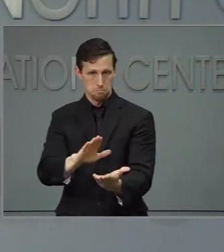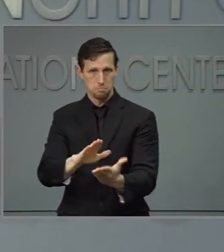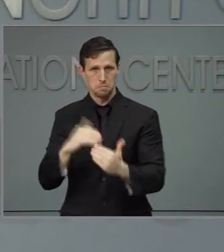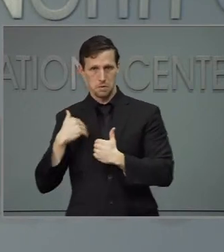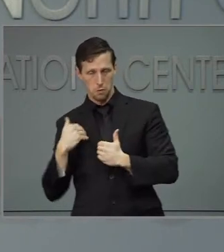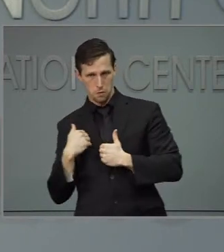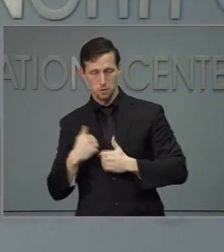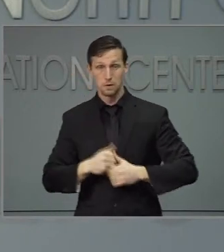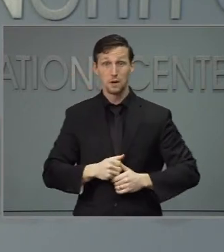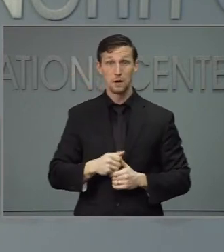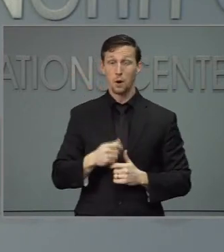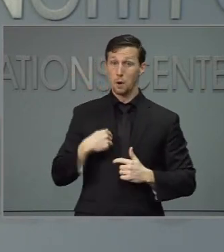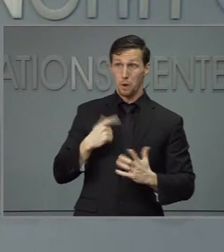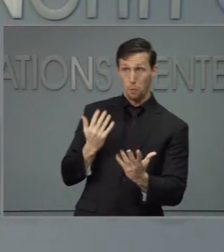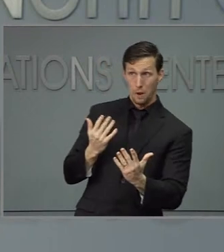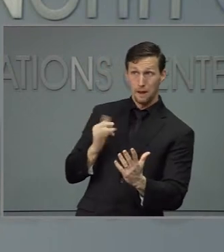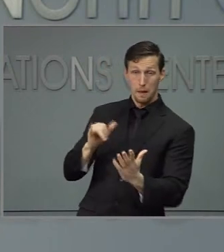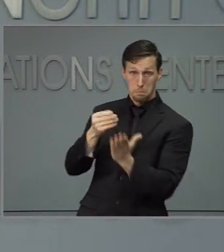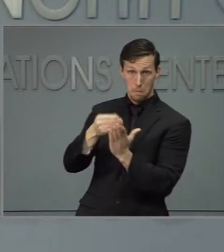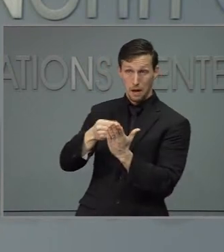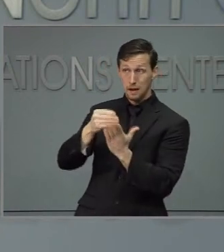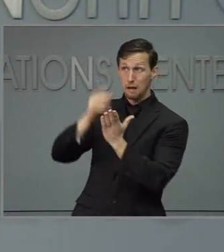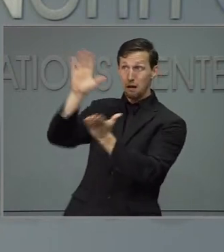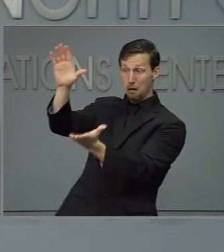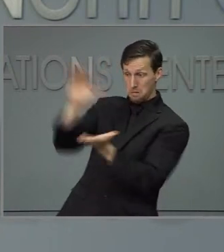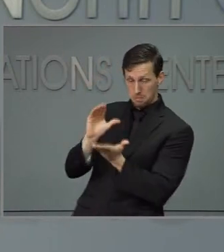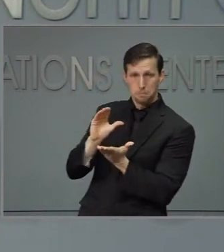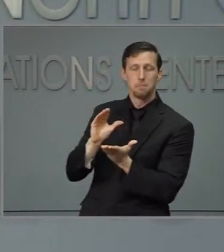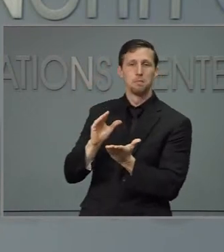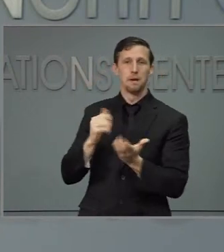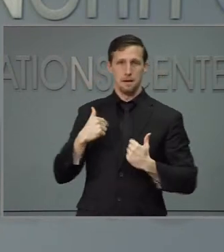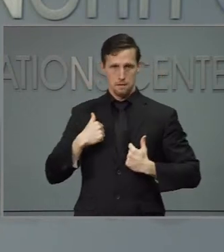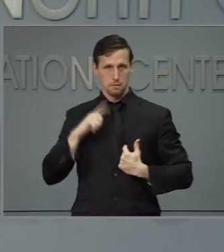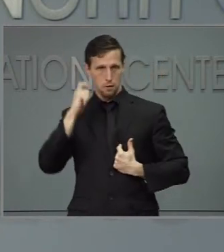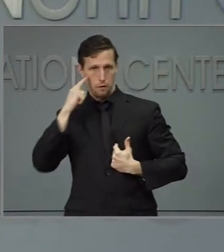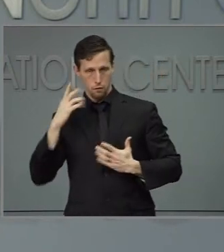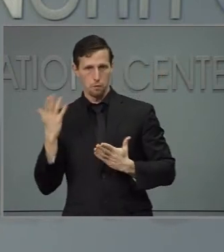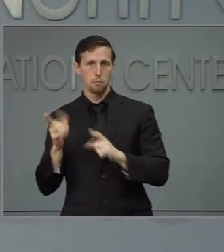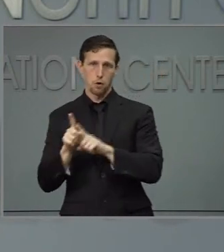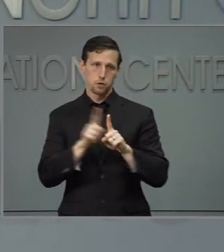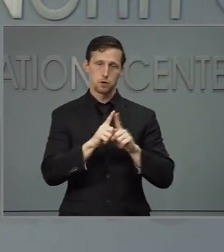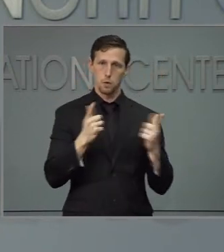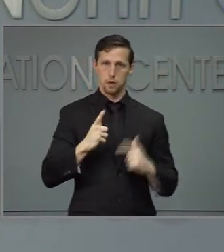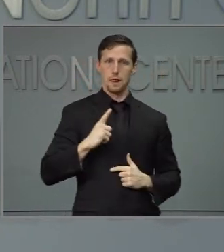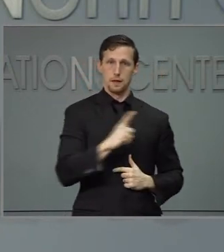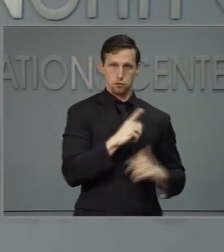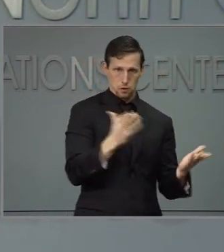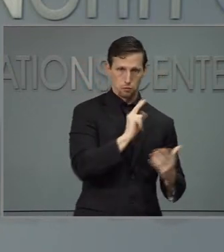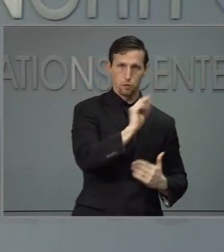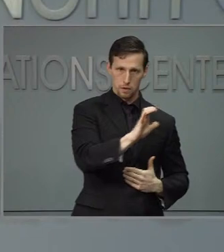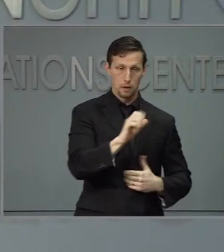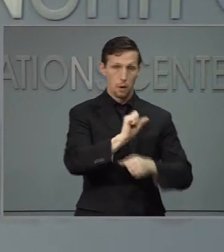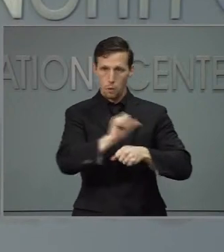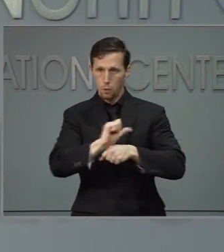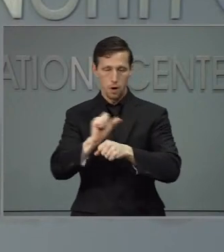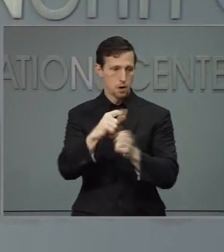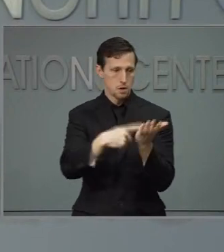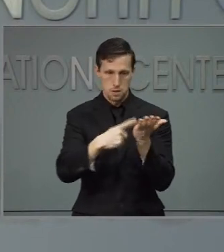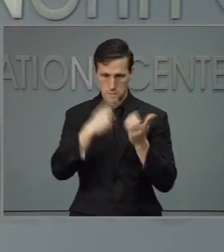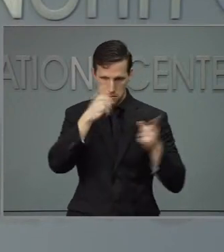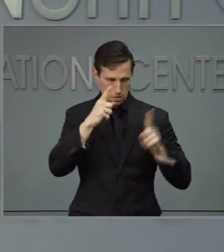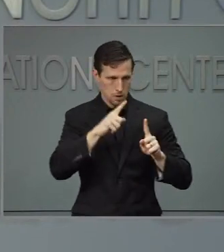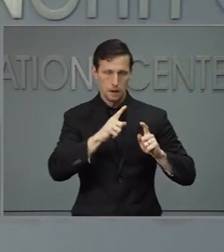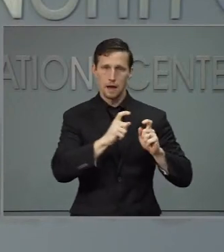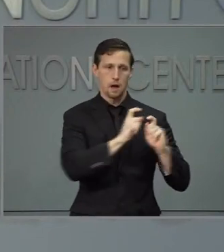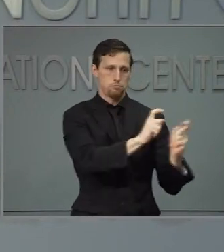help disperse it quickly and effectively. As we move ahead with getting this support to those who need it, we